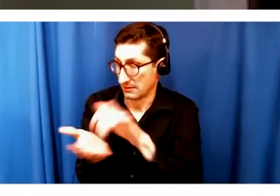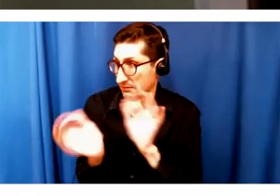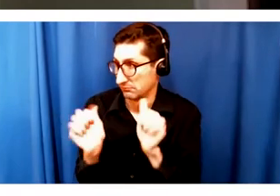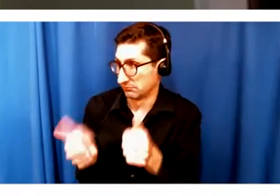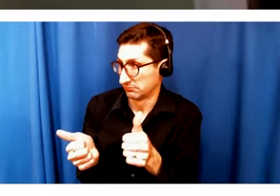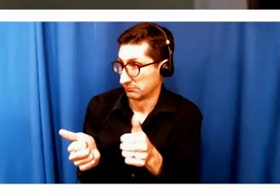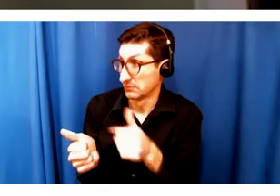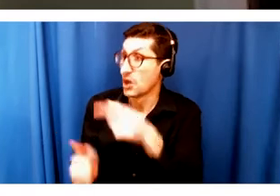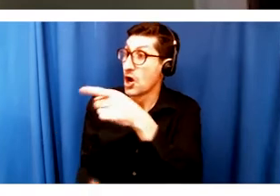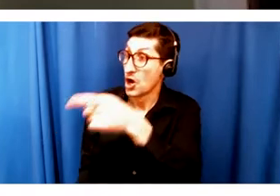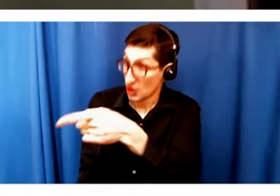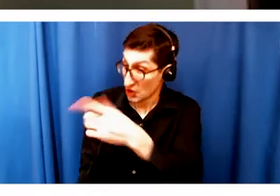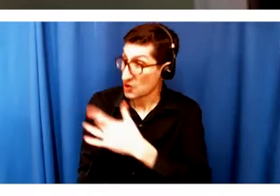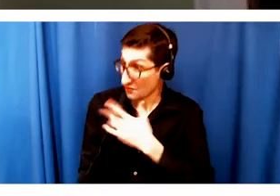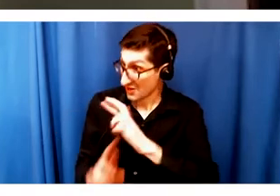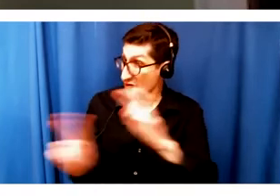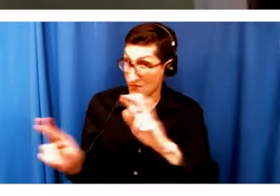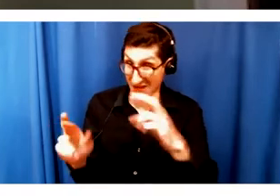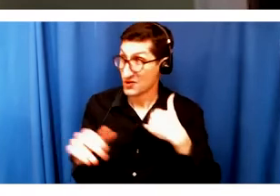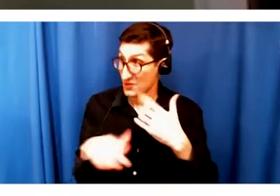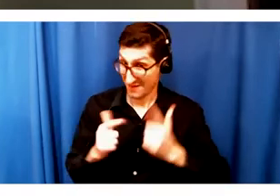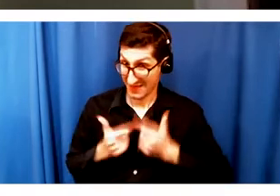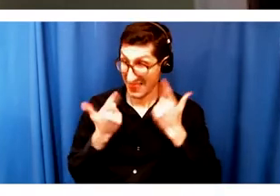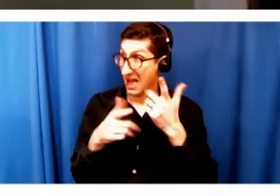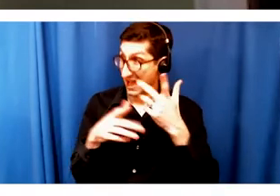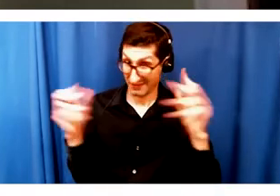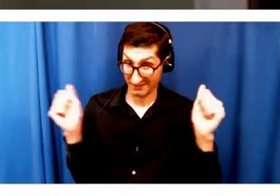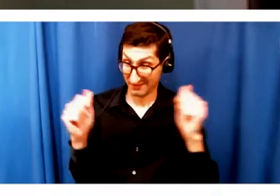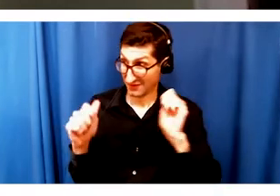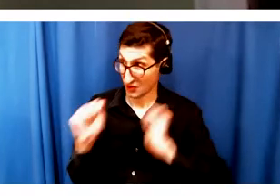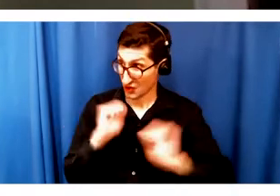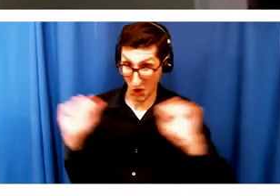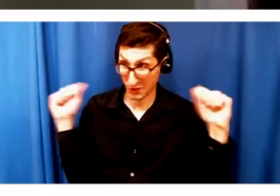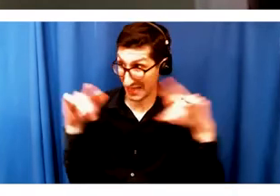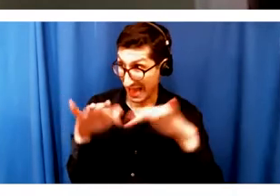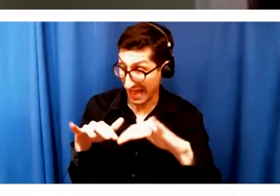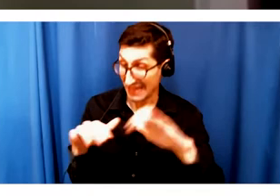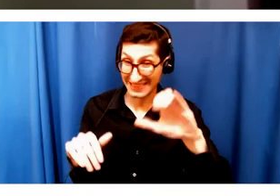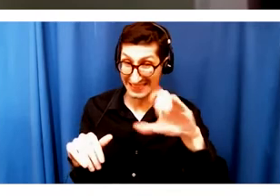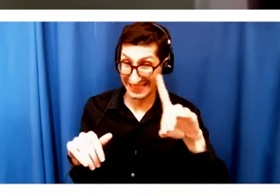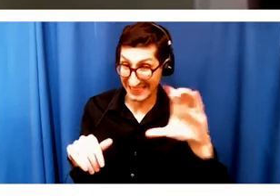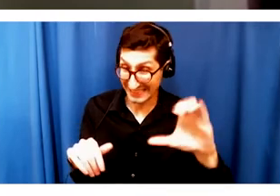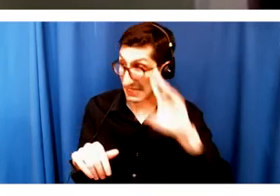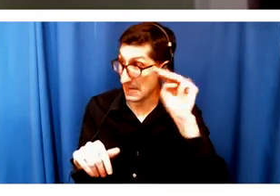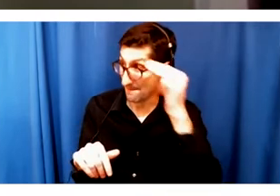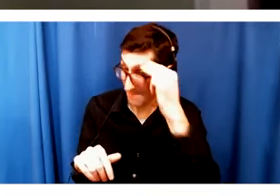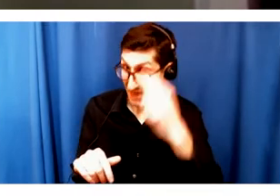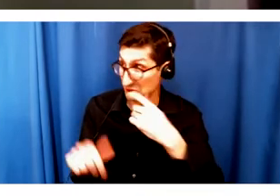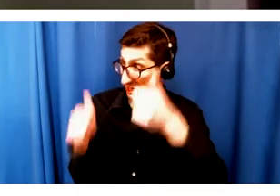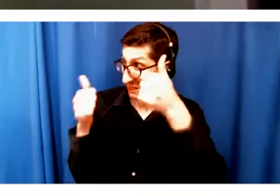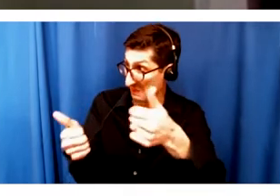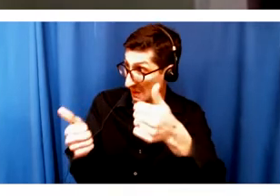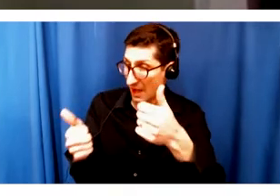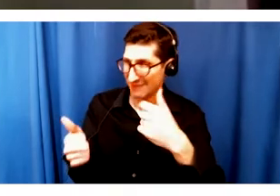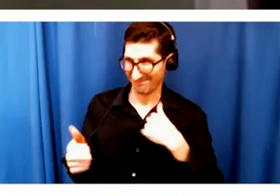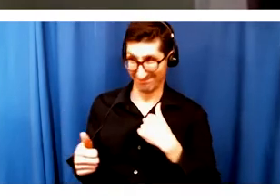go back to live performance, and just because the mayor or the CDC says it's fine, I'm not sure I'm going to have the same confidence at the same time that you